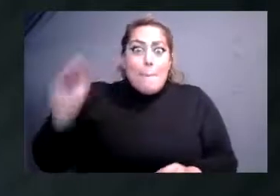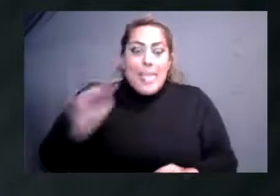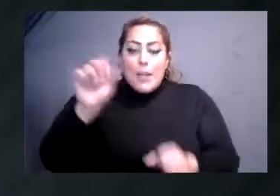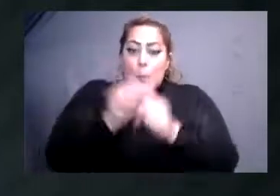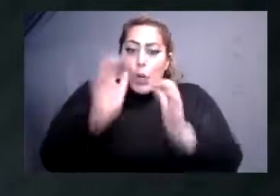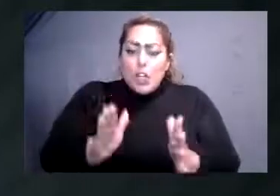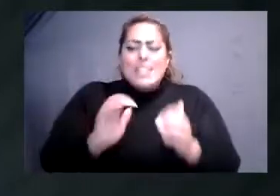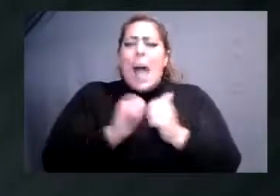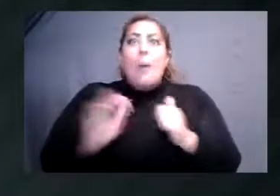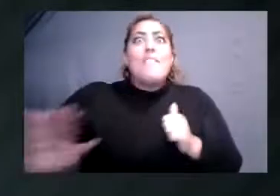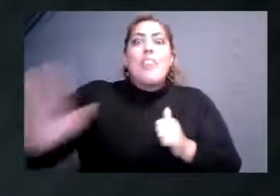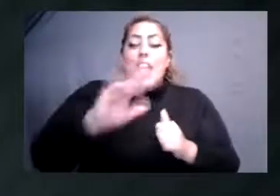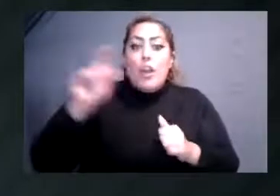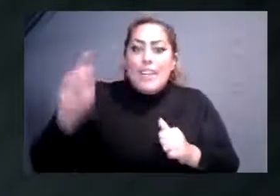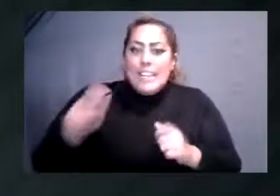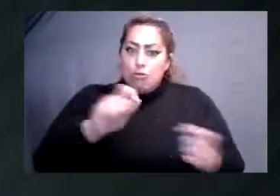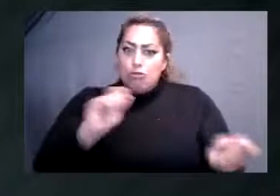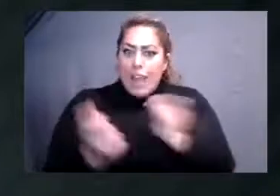during the pandemic?